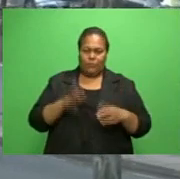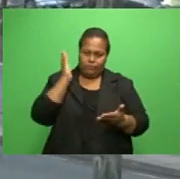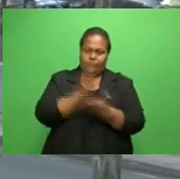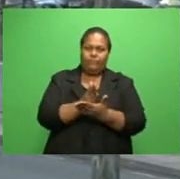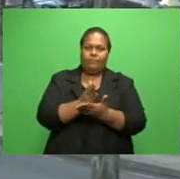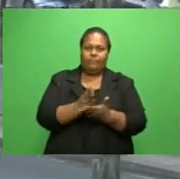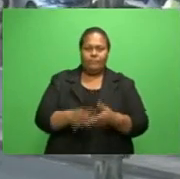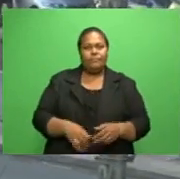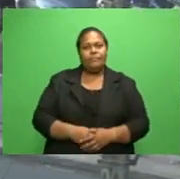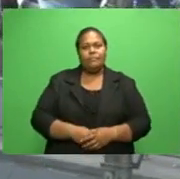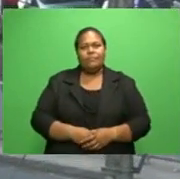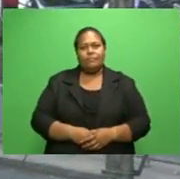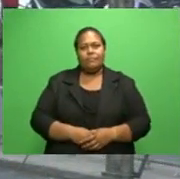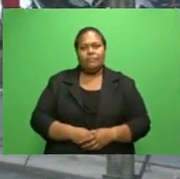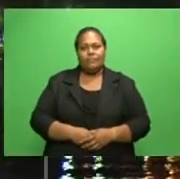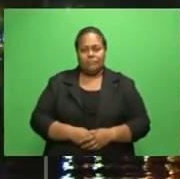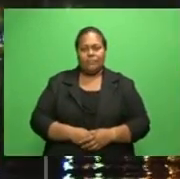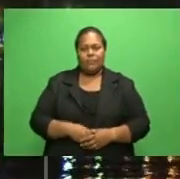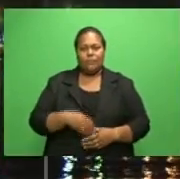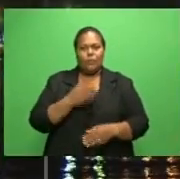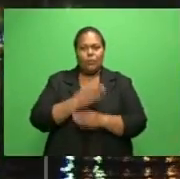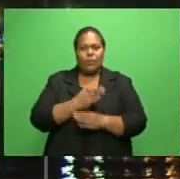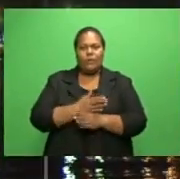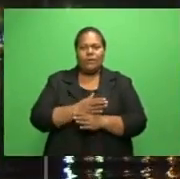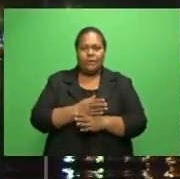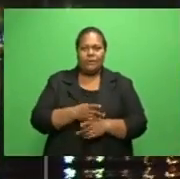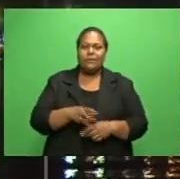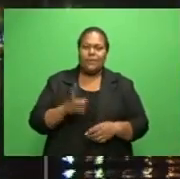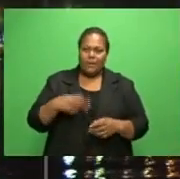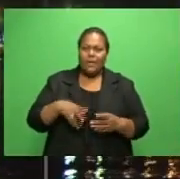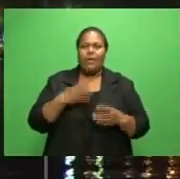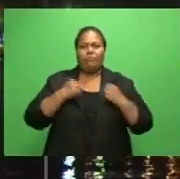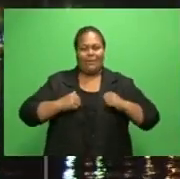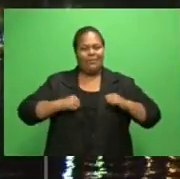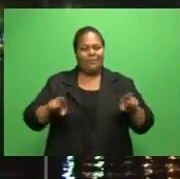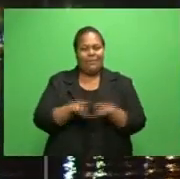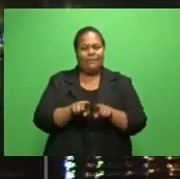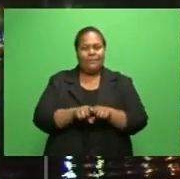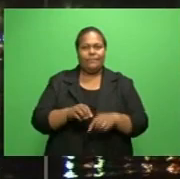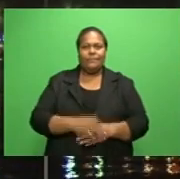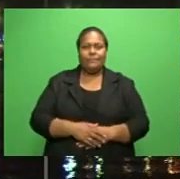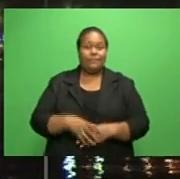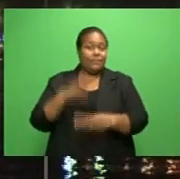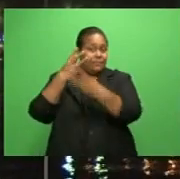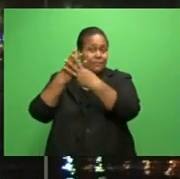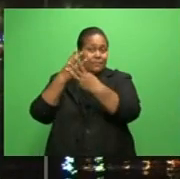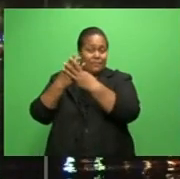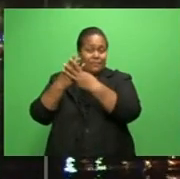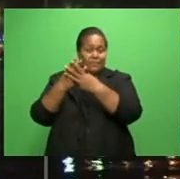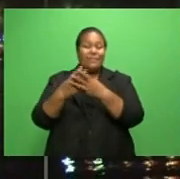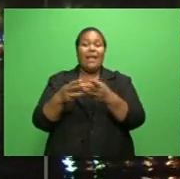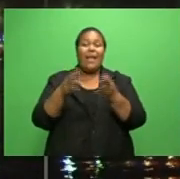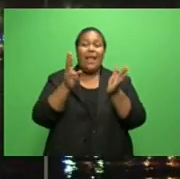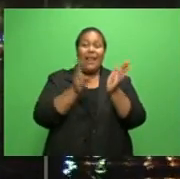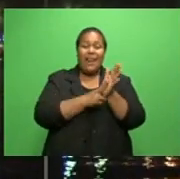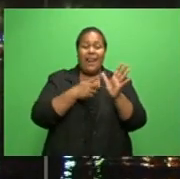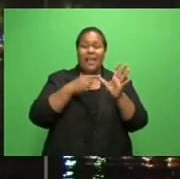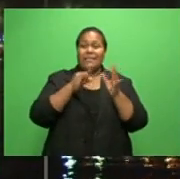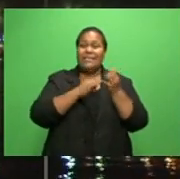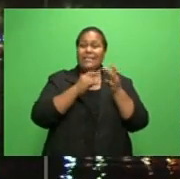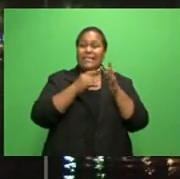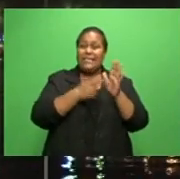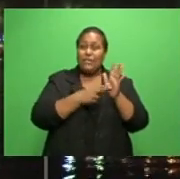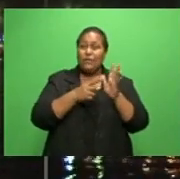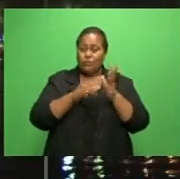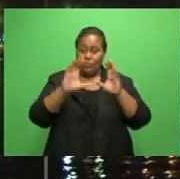Let us walk the talk. The Social Democratic Liberal Party's Nassinu constituency has endorsed Siti Veni